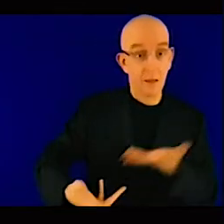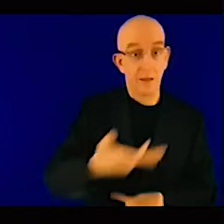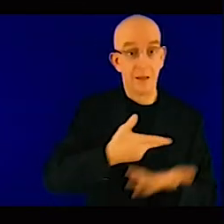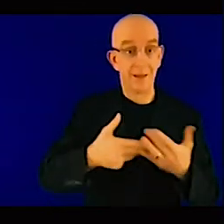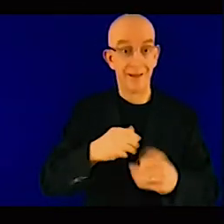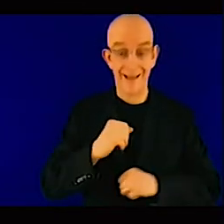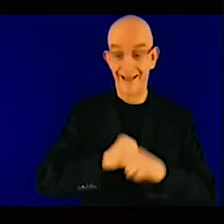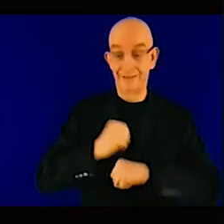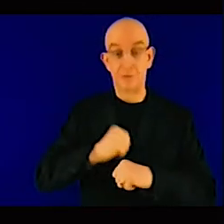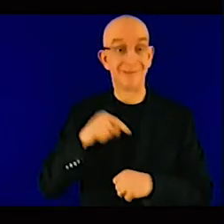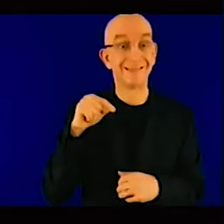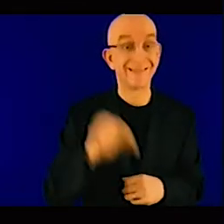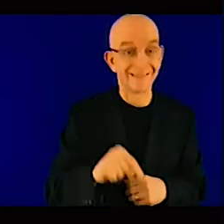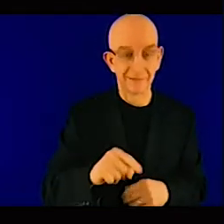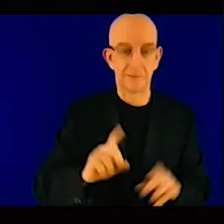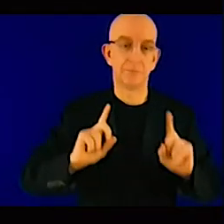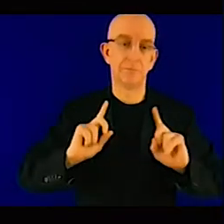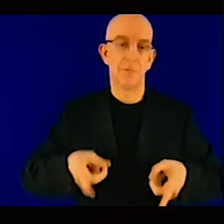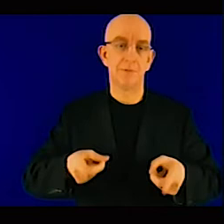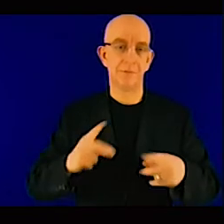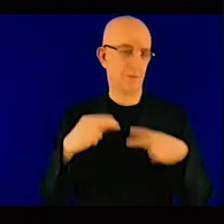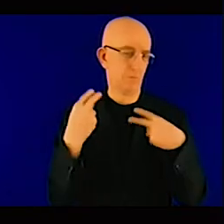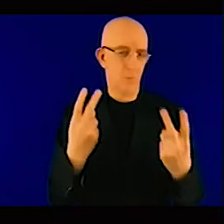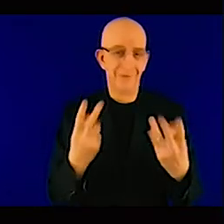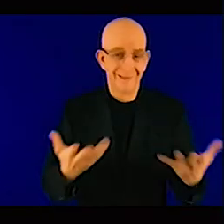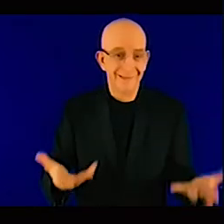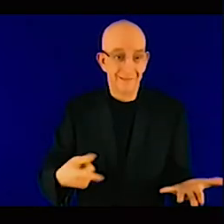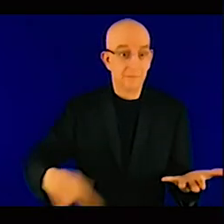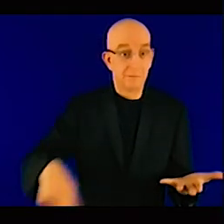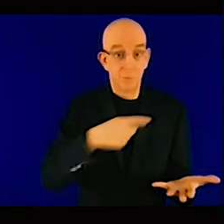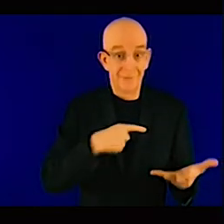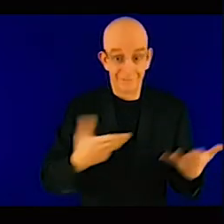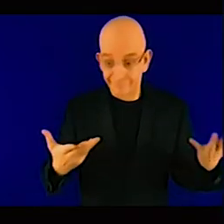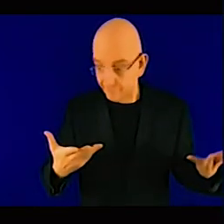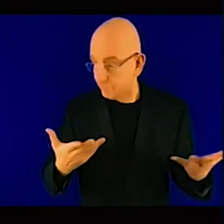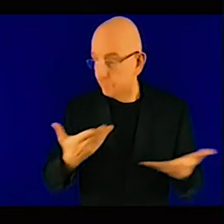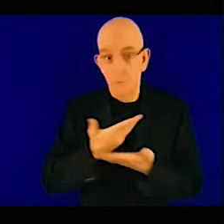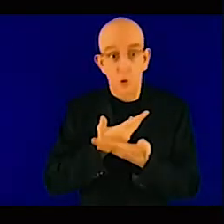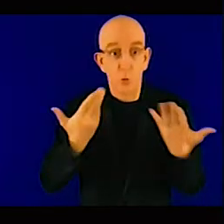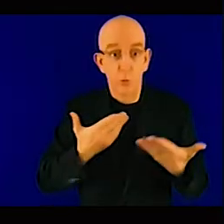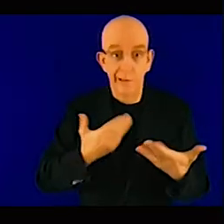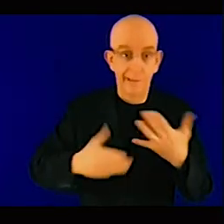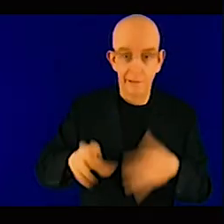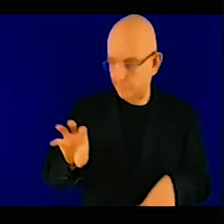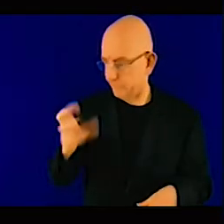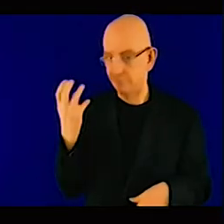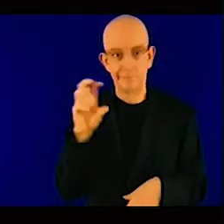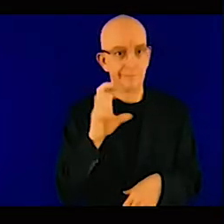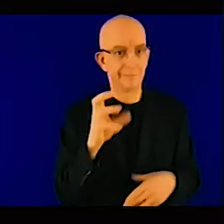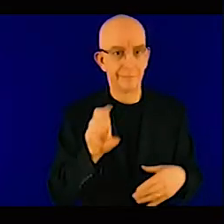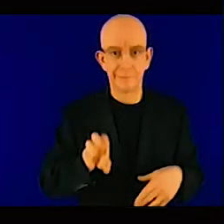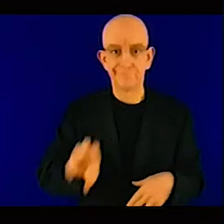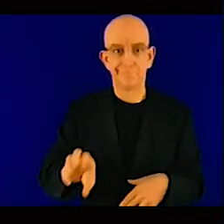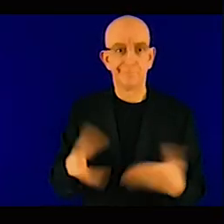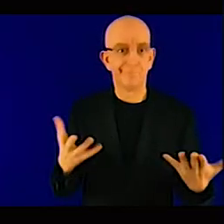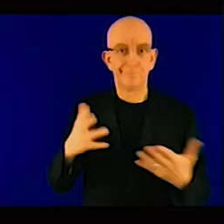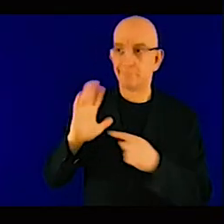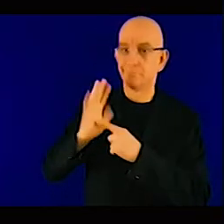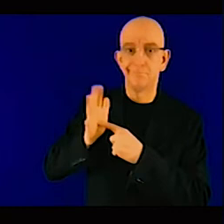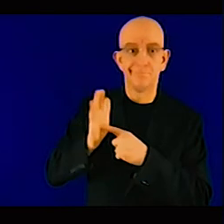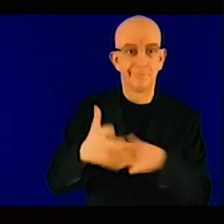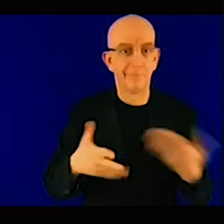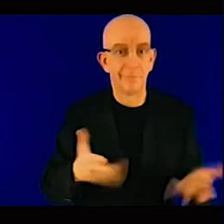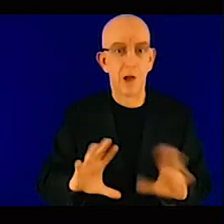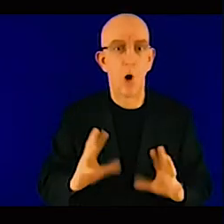action in the agriculture sector, in the water sector, or in the livestock sector, cannot be as